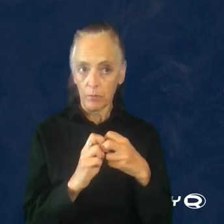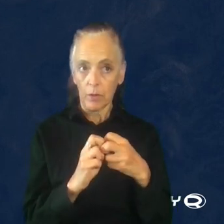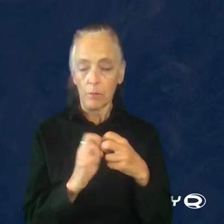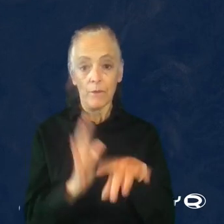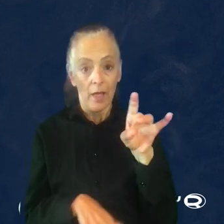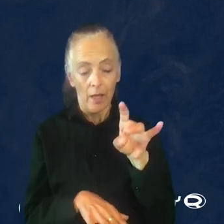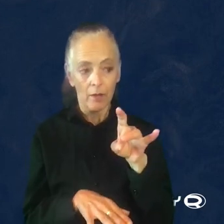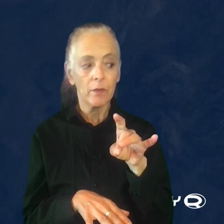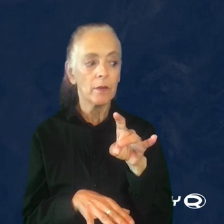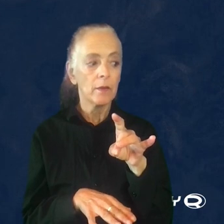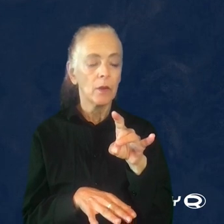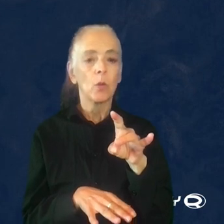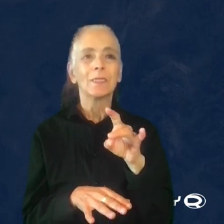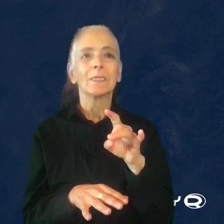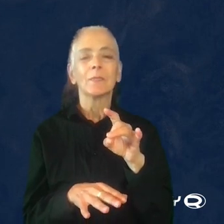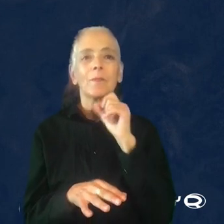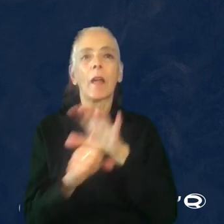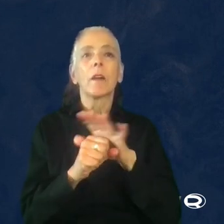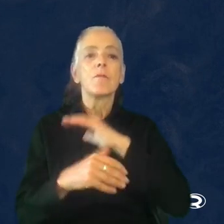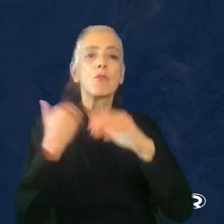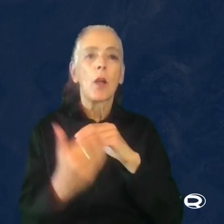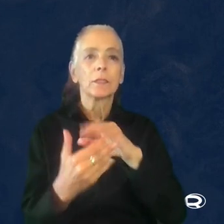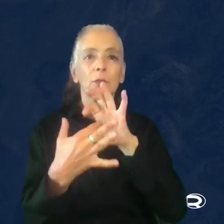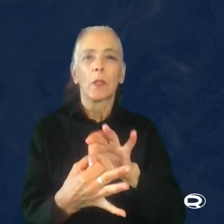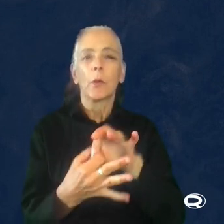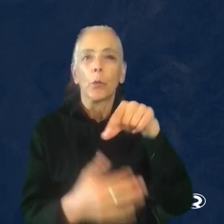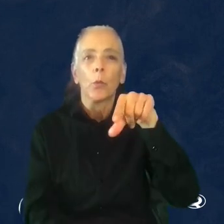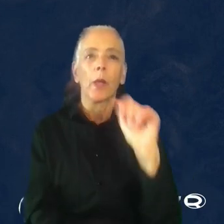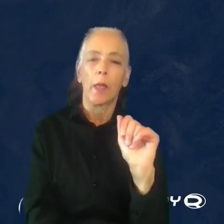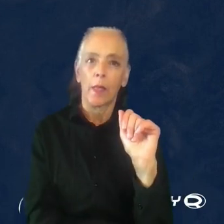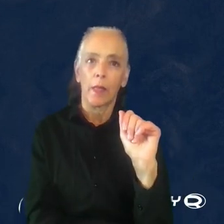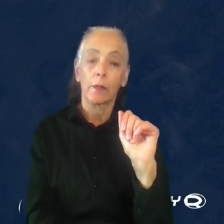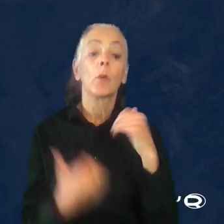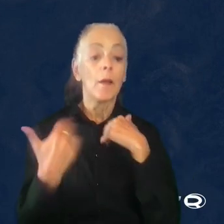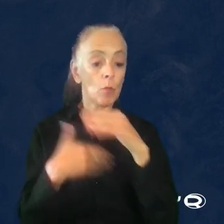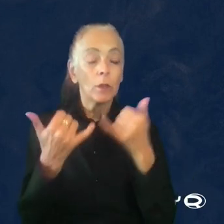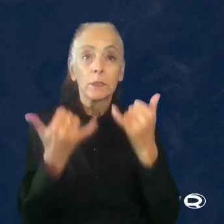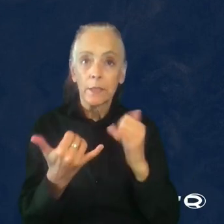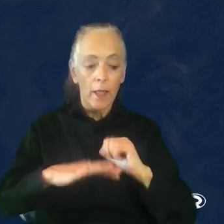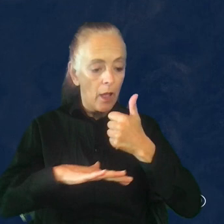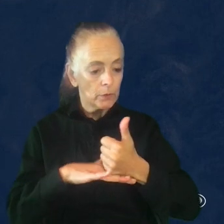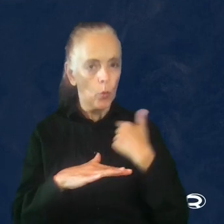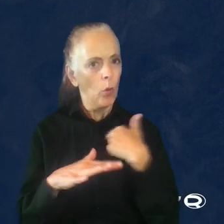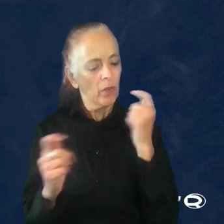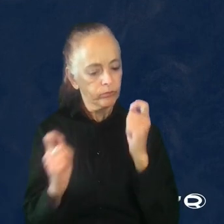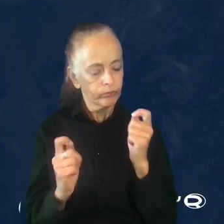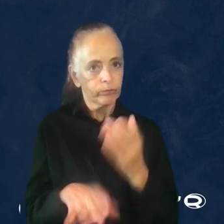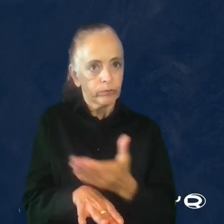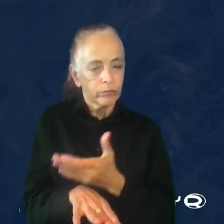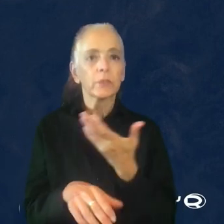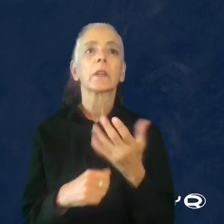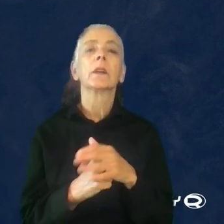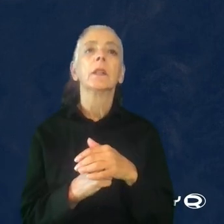was the lack of process involving QA. So we now have a process in place that we have iterated on. There